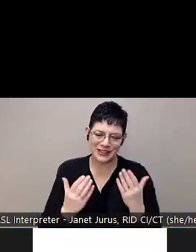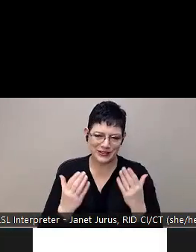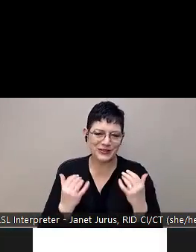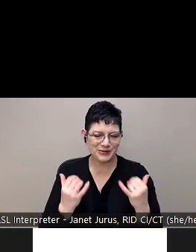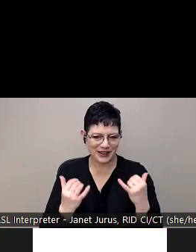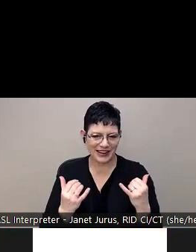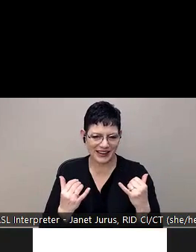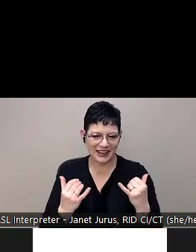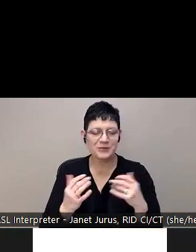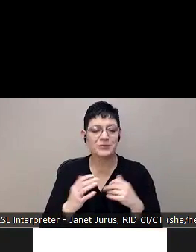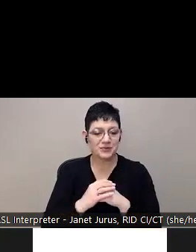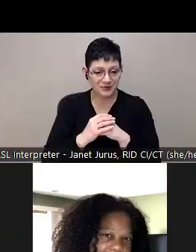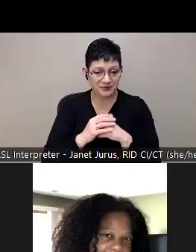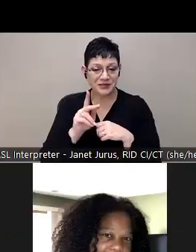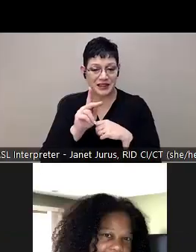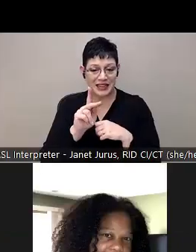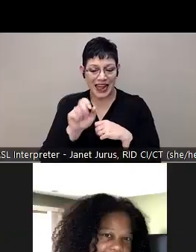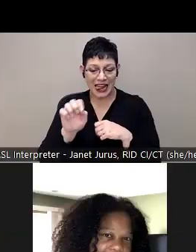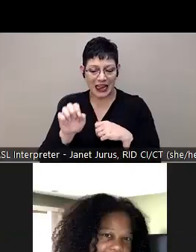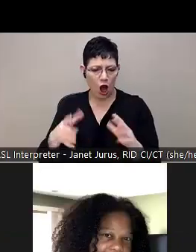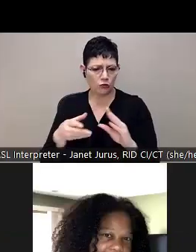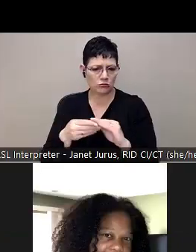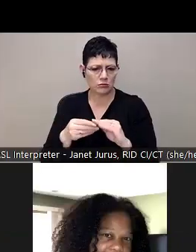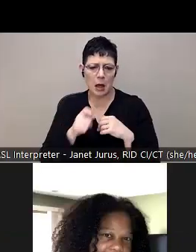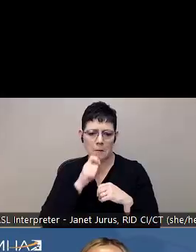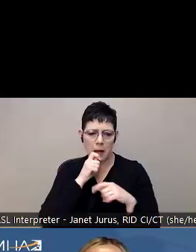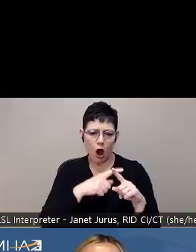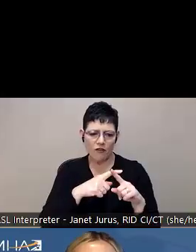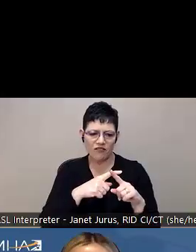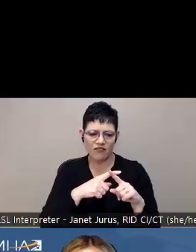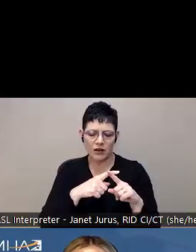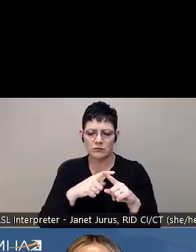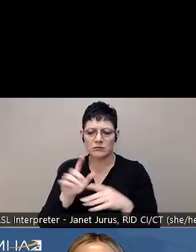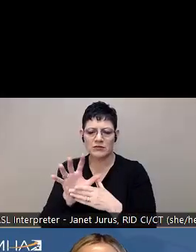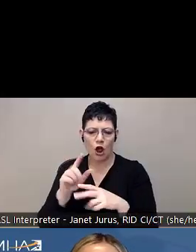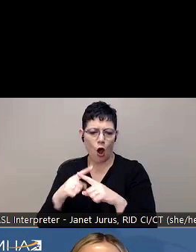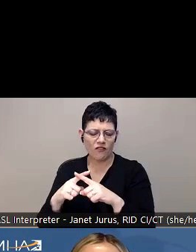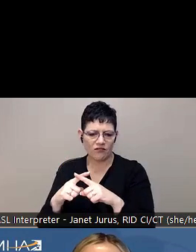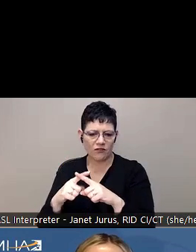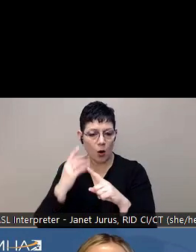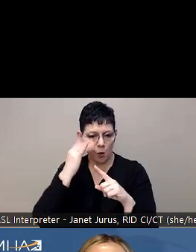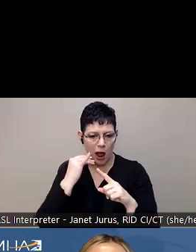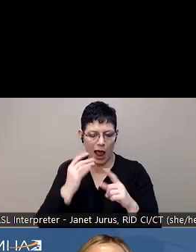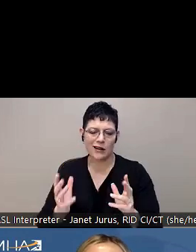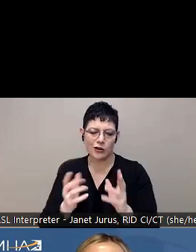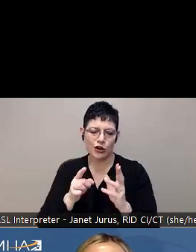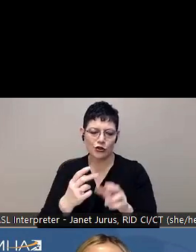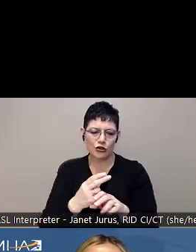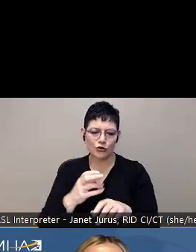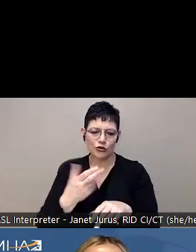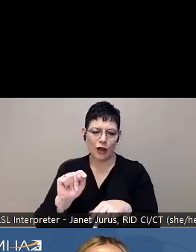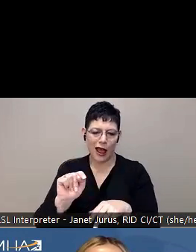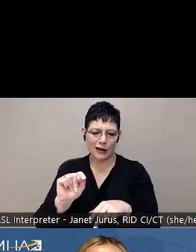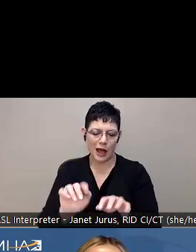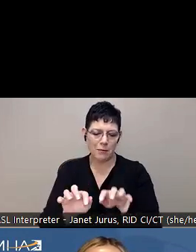here today. Like Kelly said, your mics are muted and your cameras are off, but we encourage you to use the chat today. We would love for